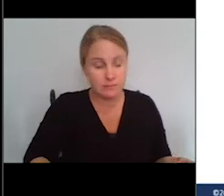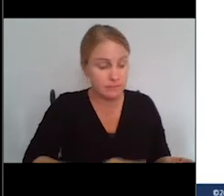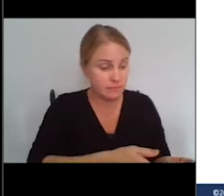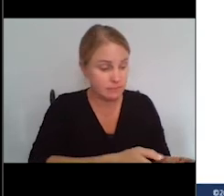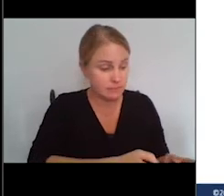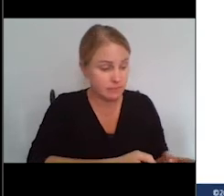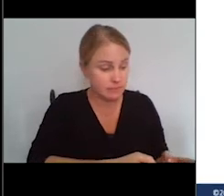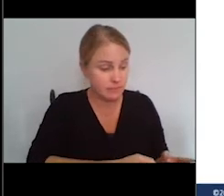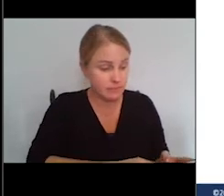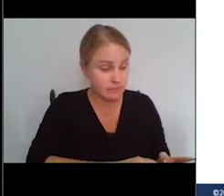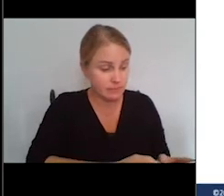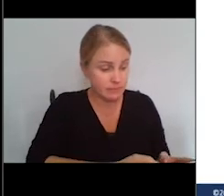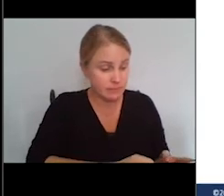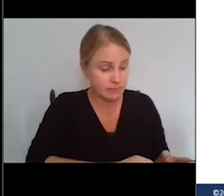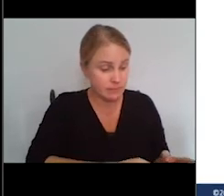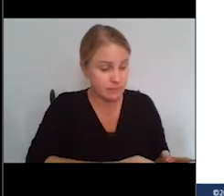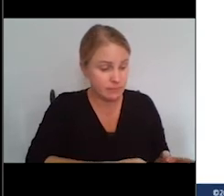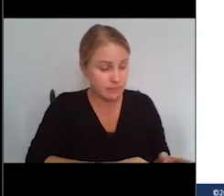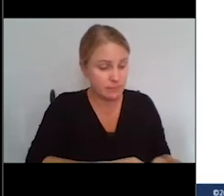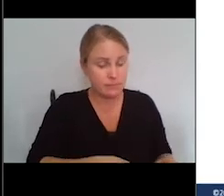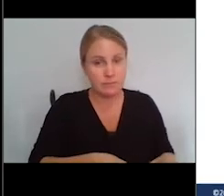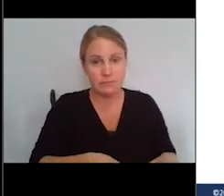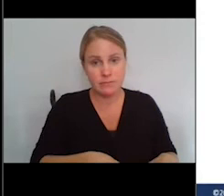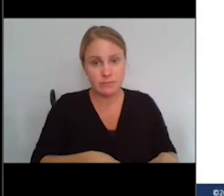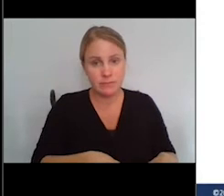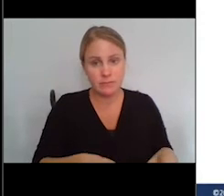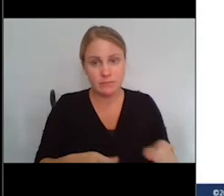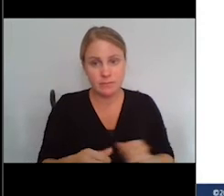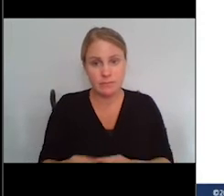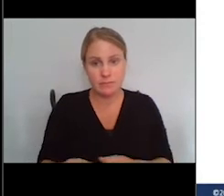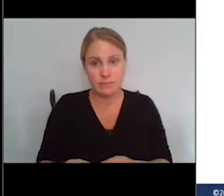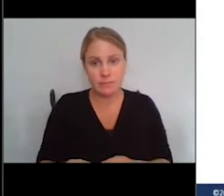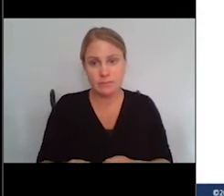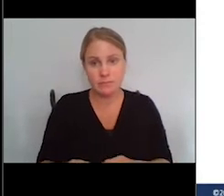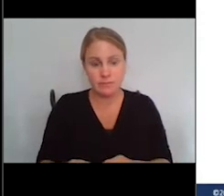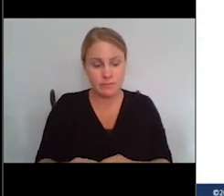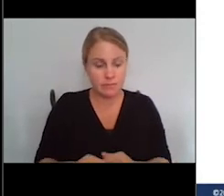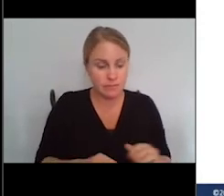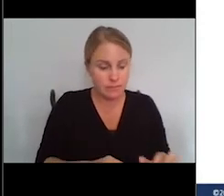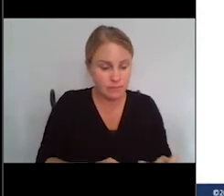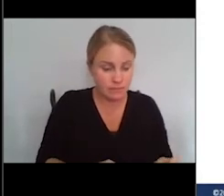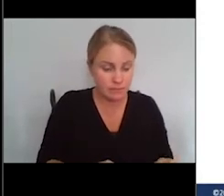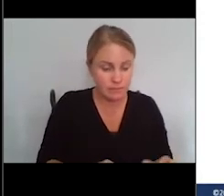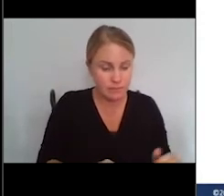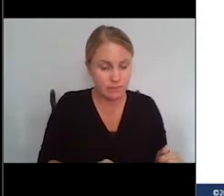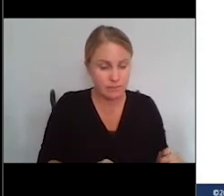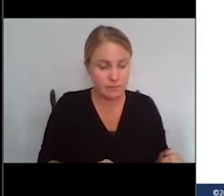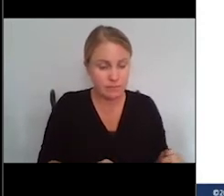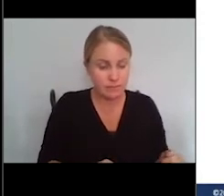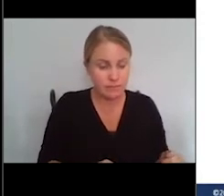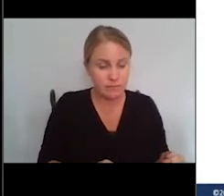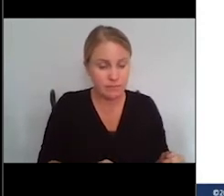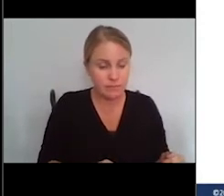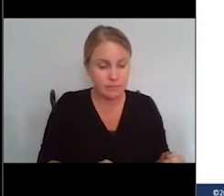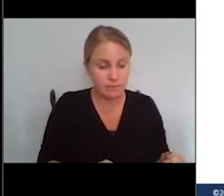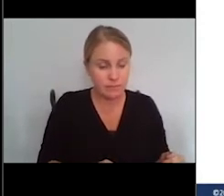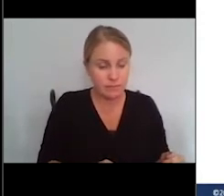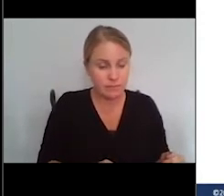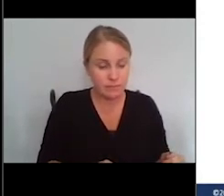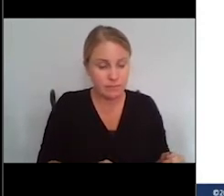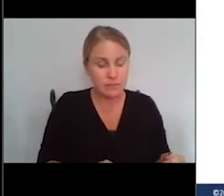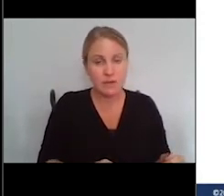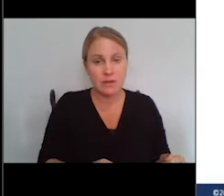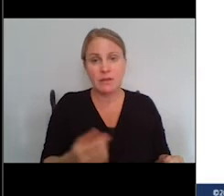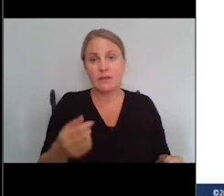Nancy Ann DeParle, who was President Obama's Deputy Chief of Staff for Policy and also ran CMS, ran